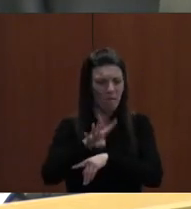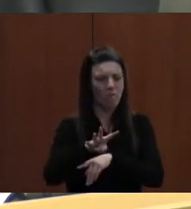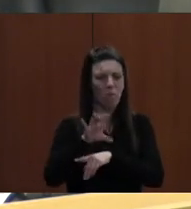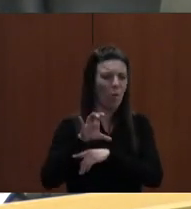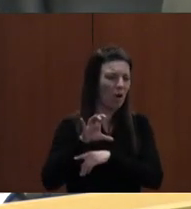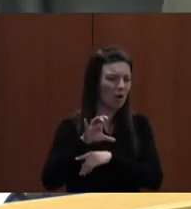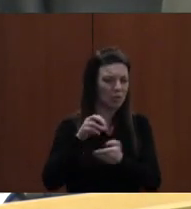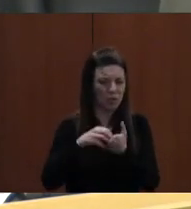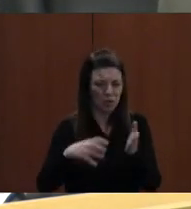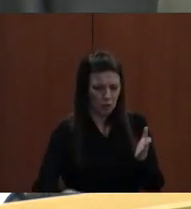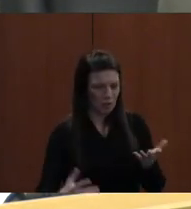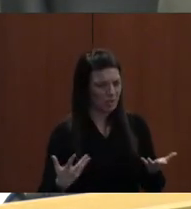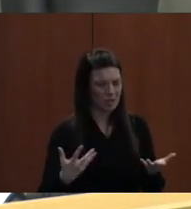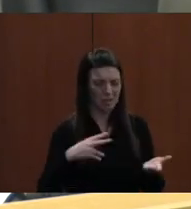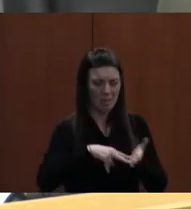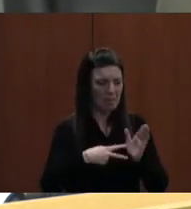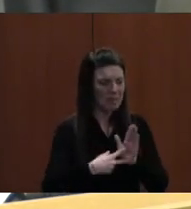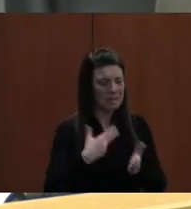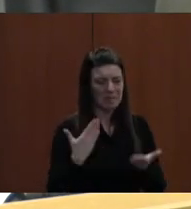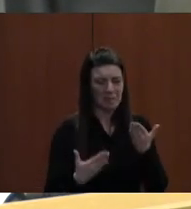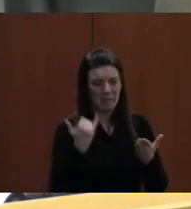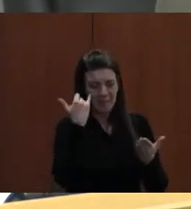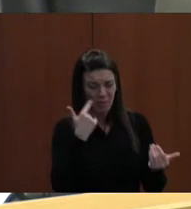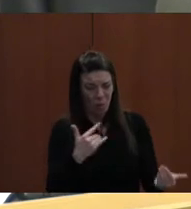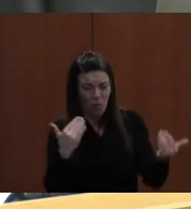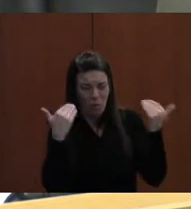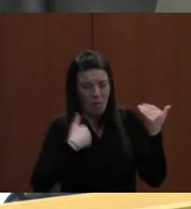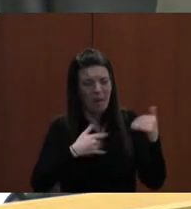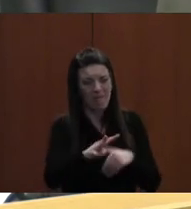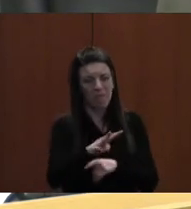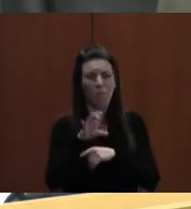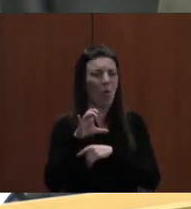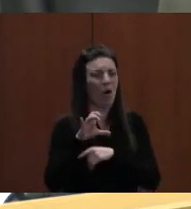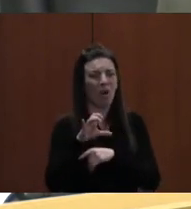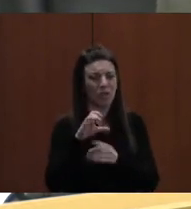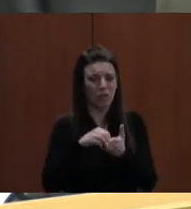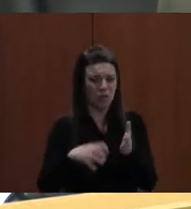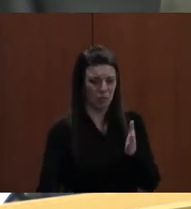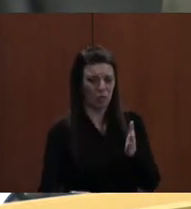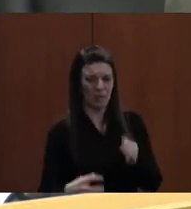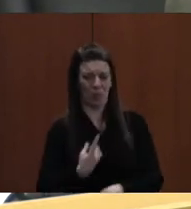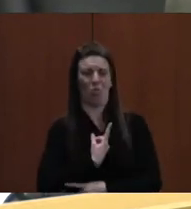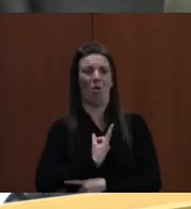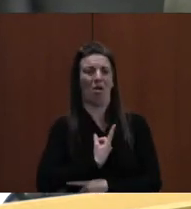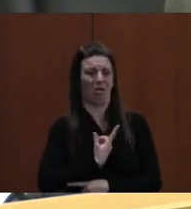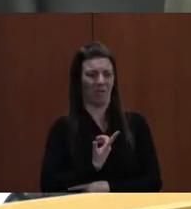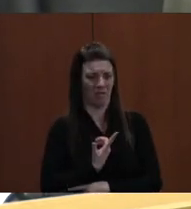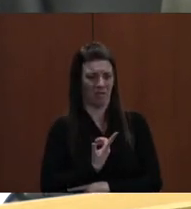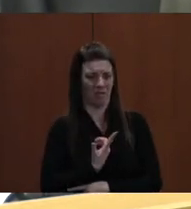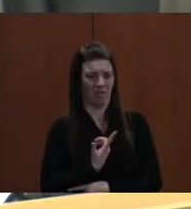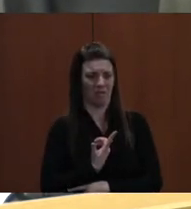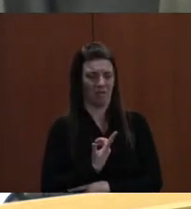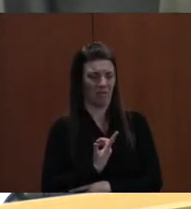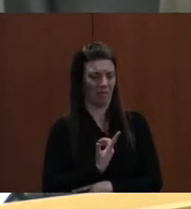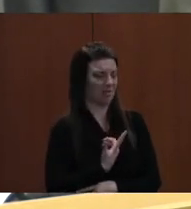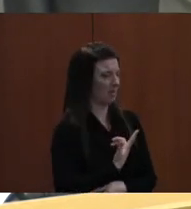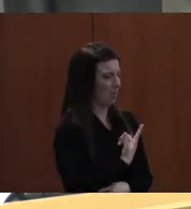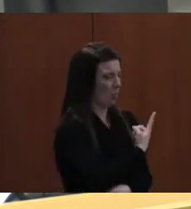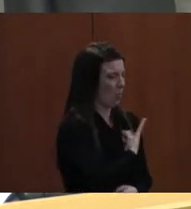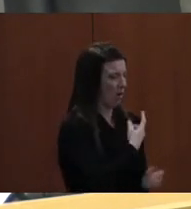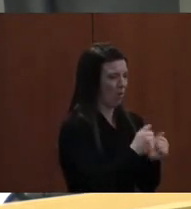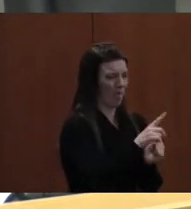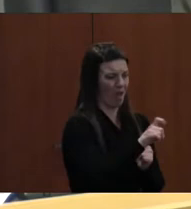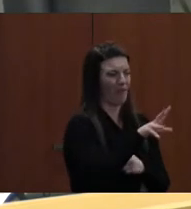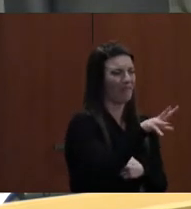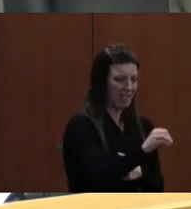someone can't even get to students, if they're one to 400, and the one to 150 would be outstanding and excellent, and those children